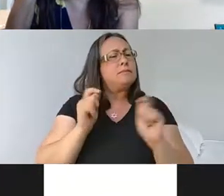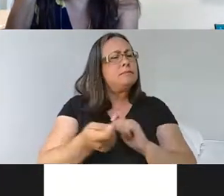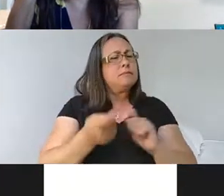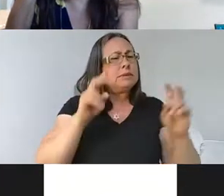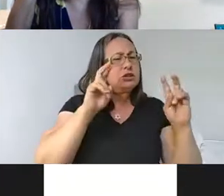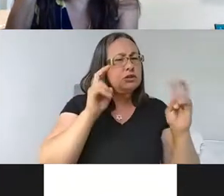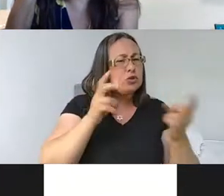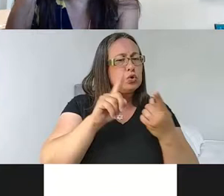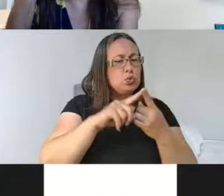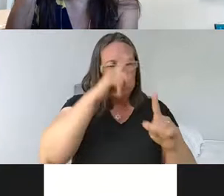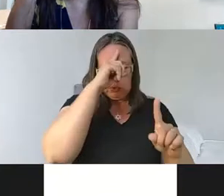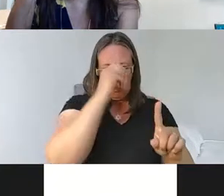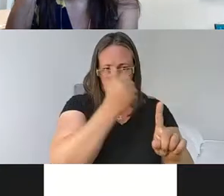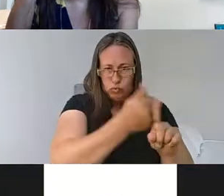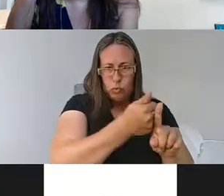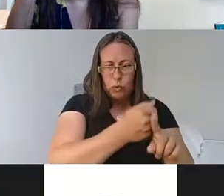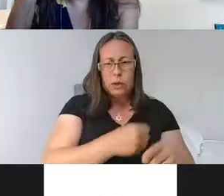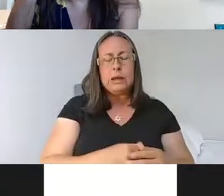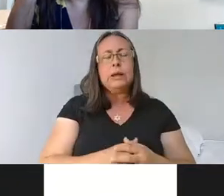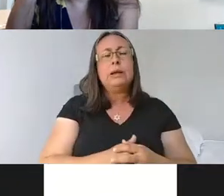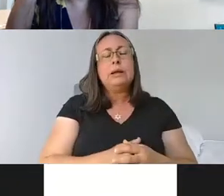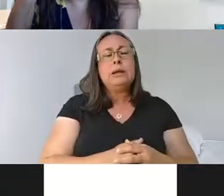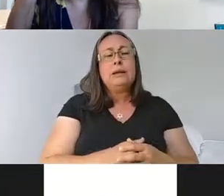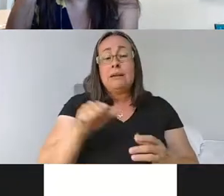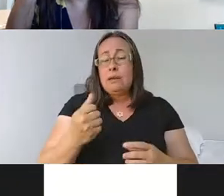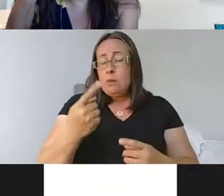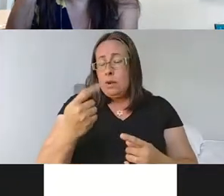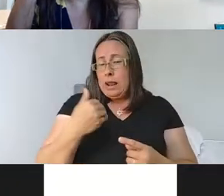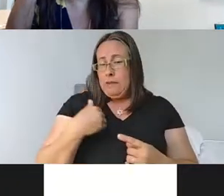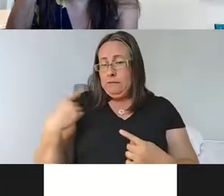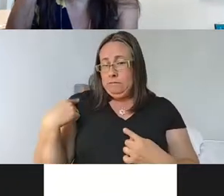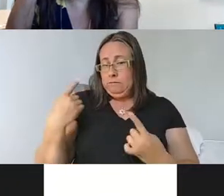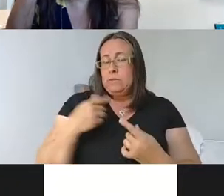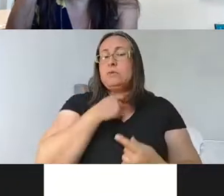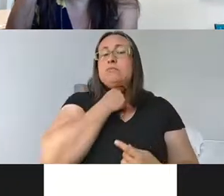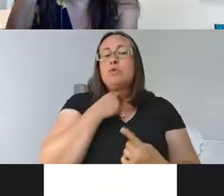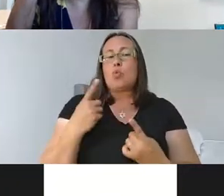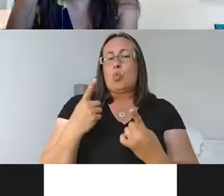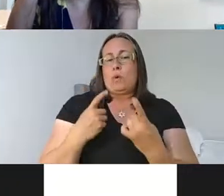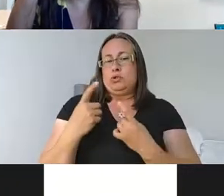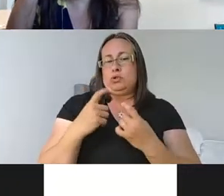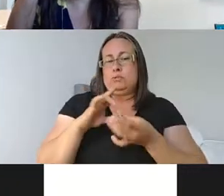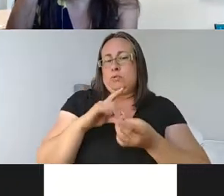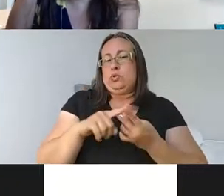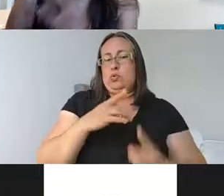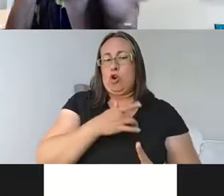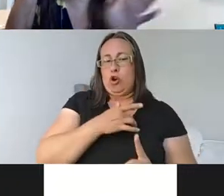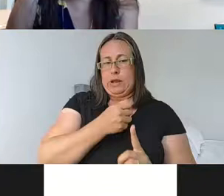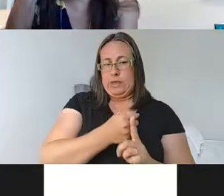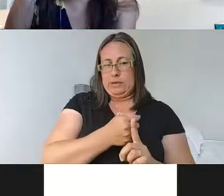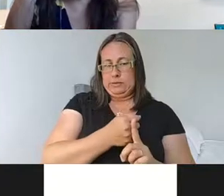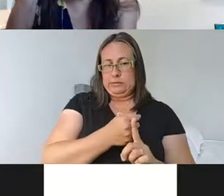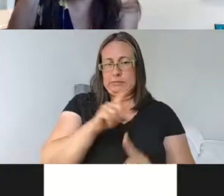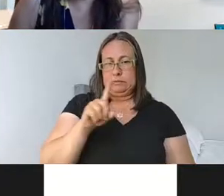stroke. Um, does anyone have any questions related to the cardiac arrest portion of the talk? I